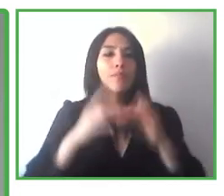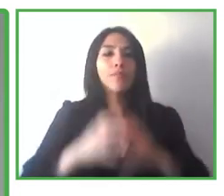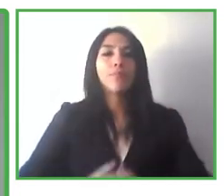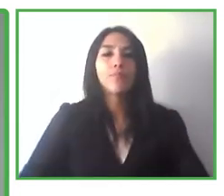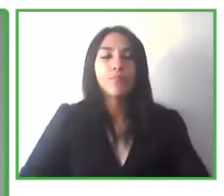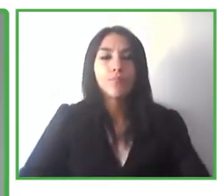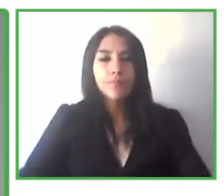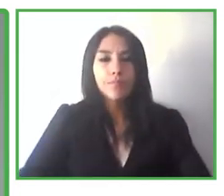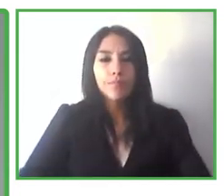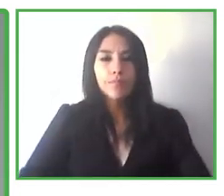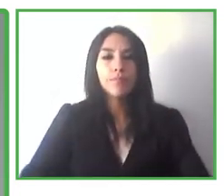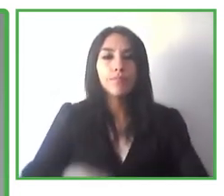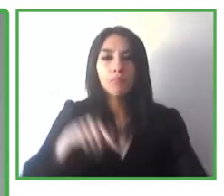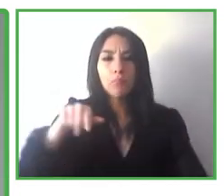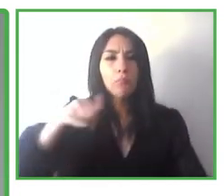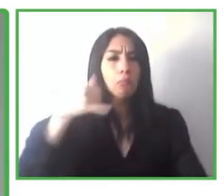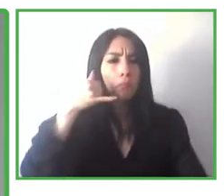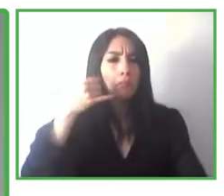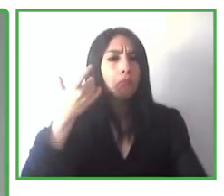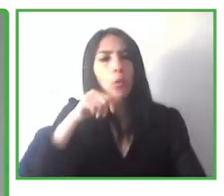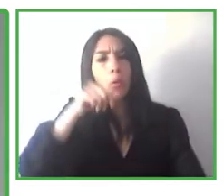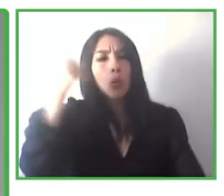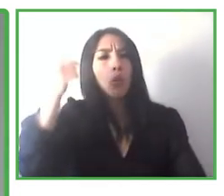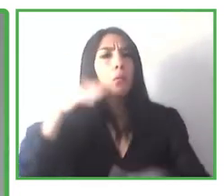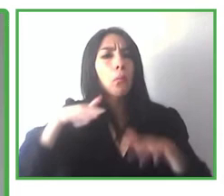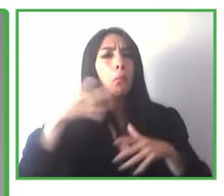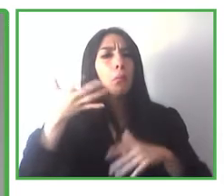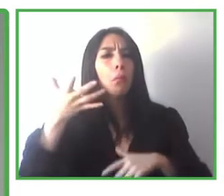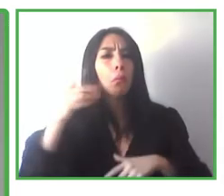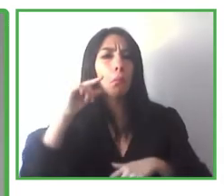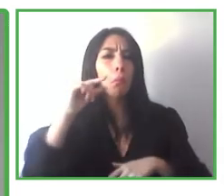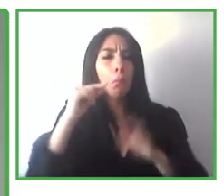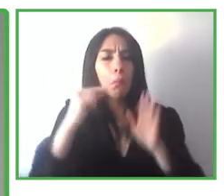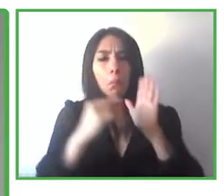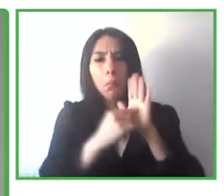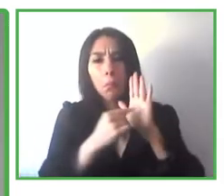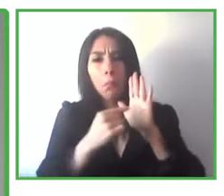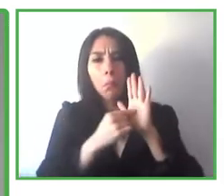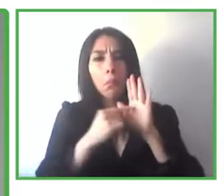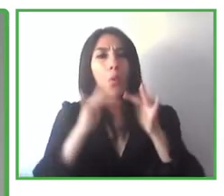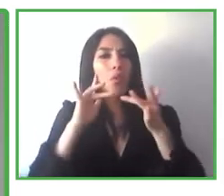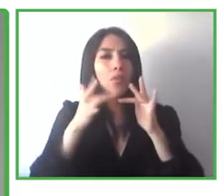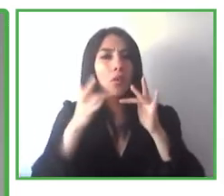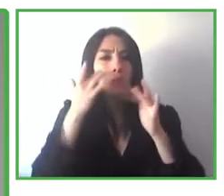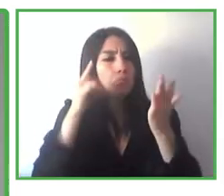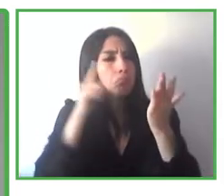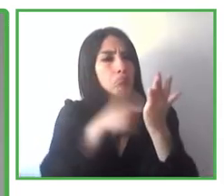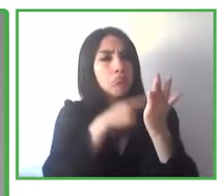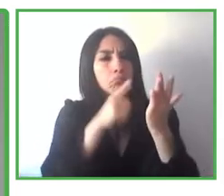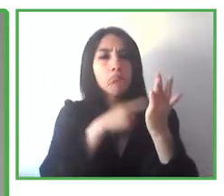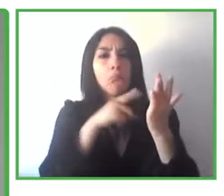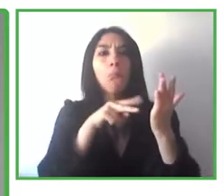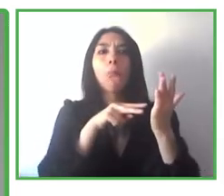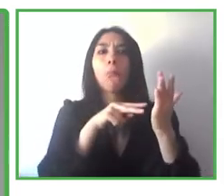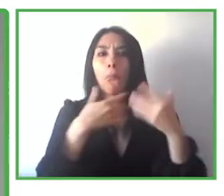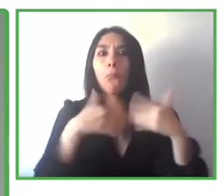And we are moving on to the web of things that are small reefs or big leaves that are happening.